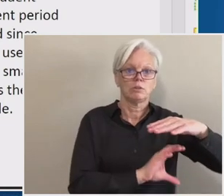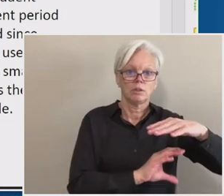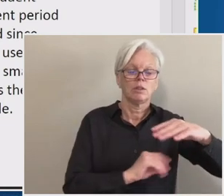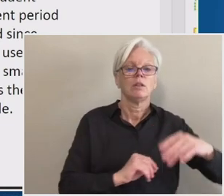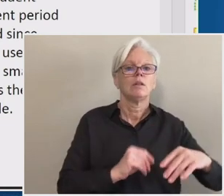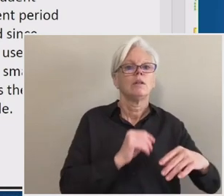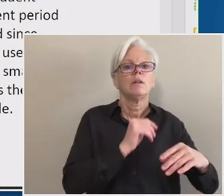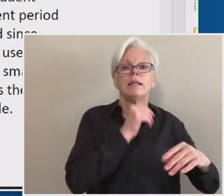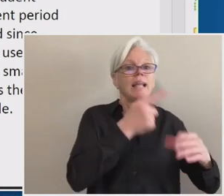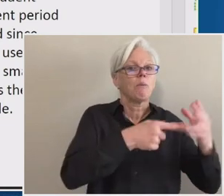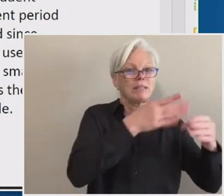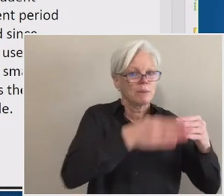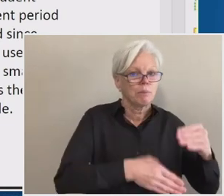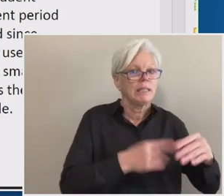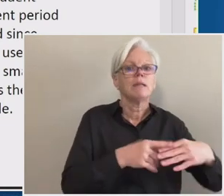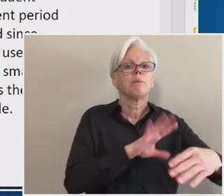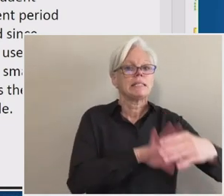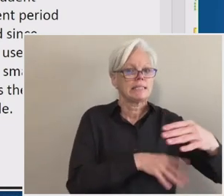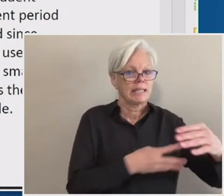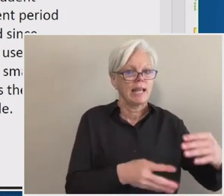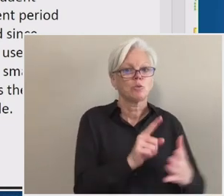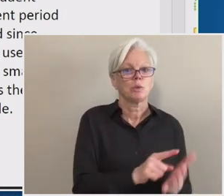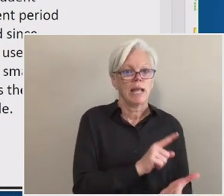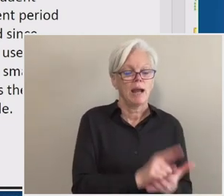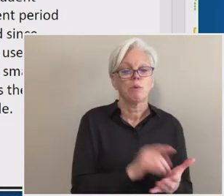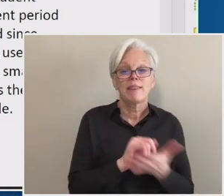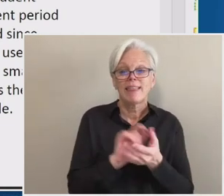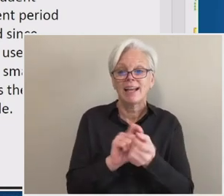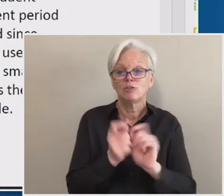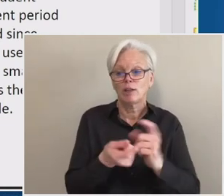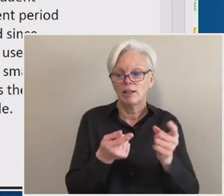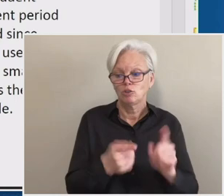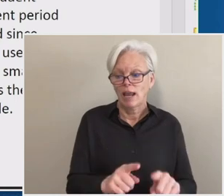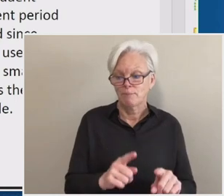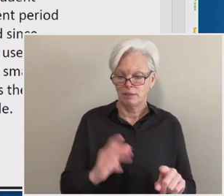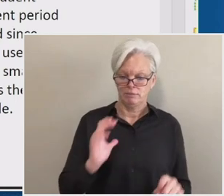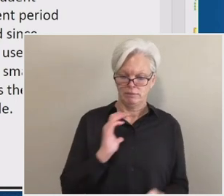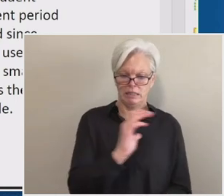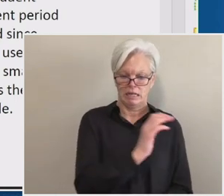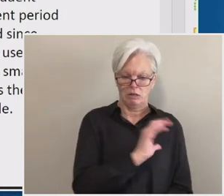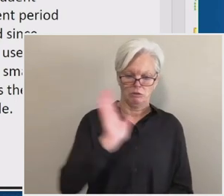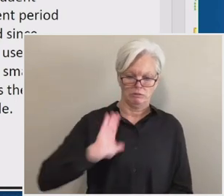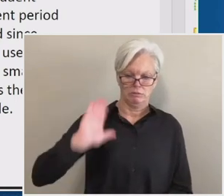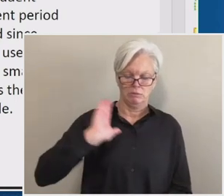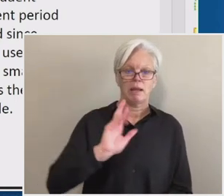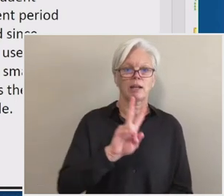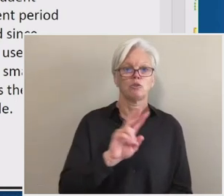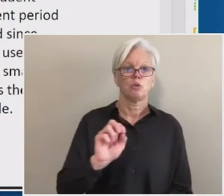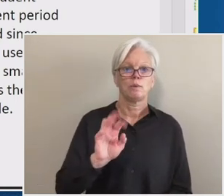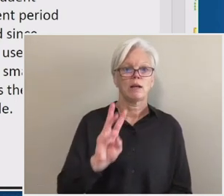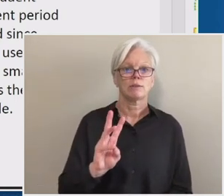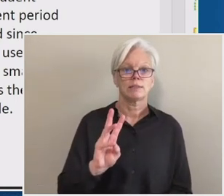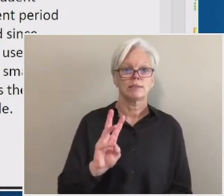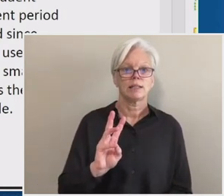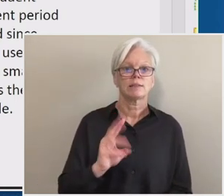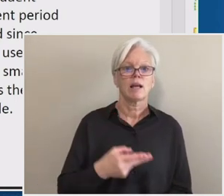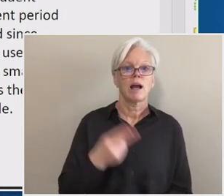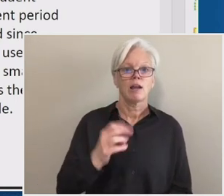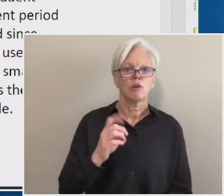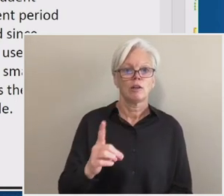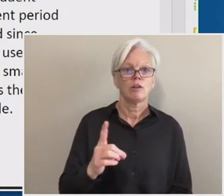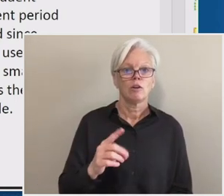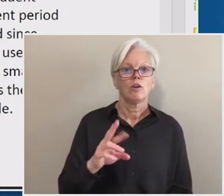scheduled hours. This was a change that was made by Congress back in 2006 in the Higher Education Reconciliation